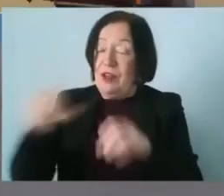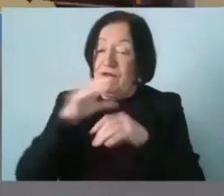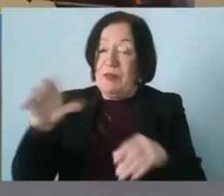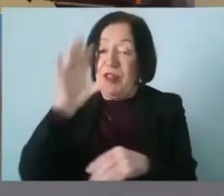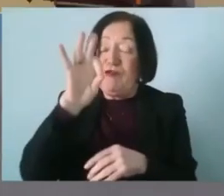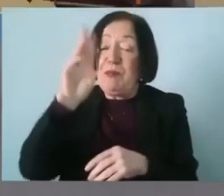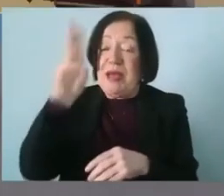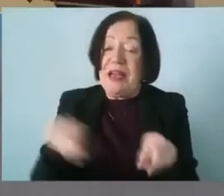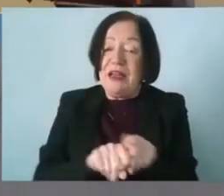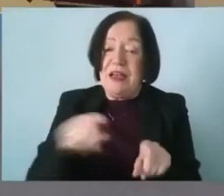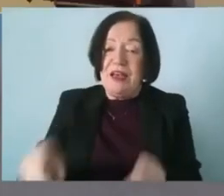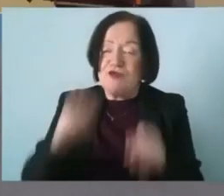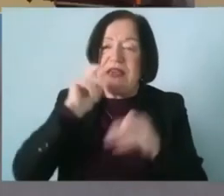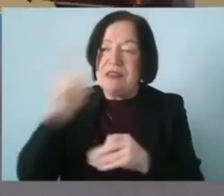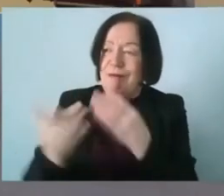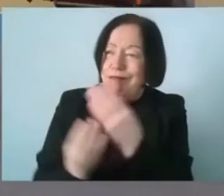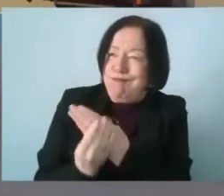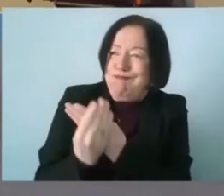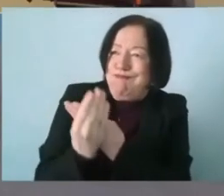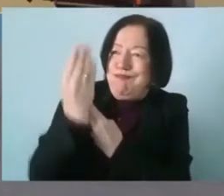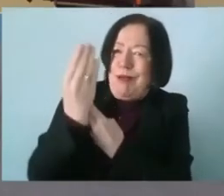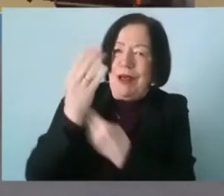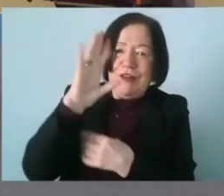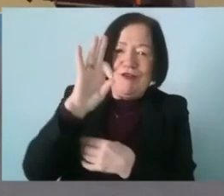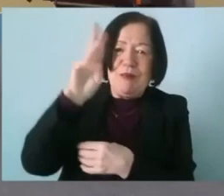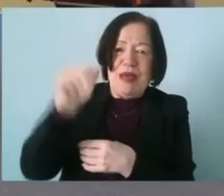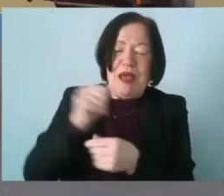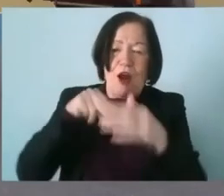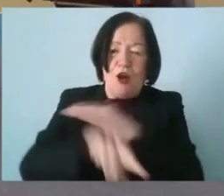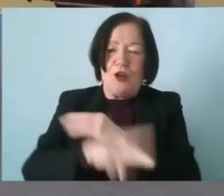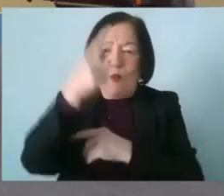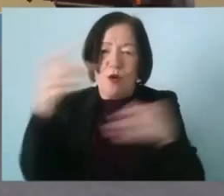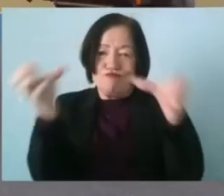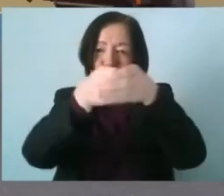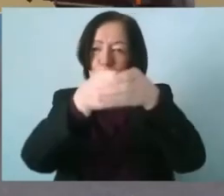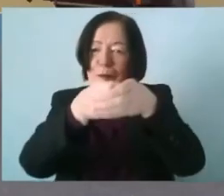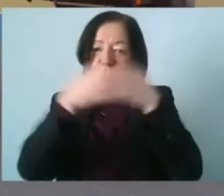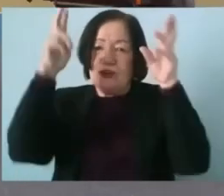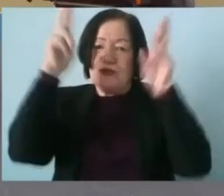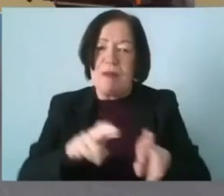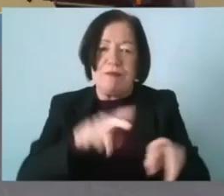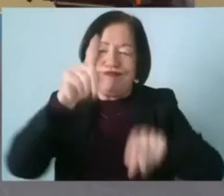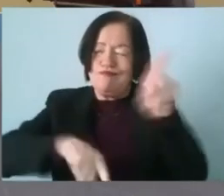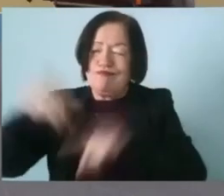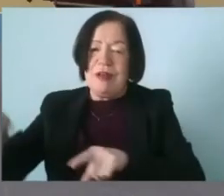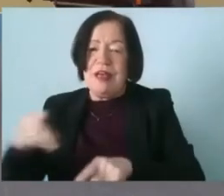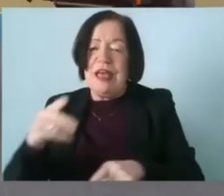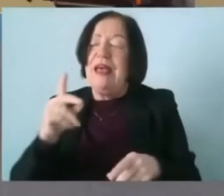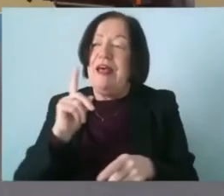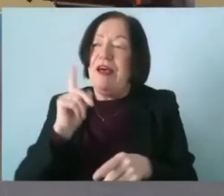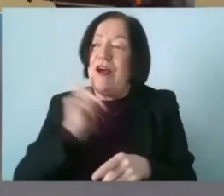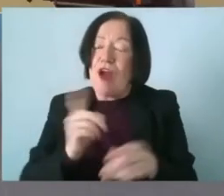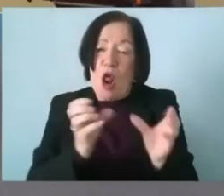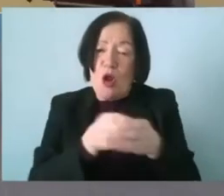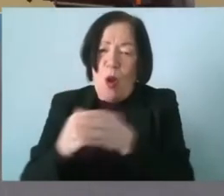so it's great to see even the merging of you know the gpa coming all under one and to represent all the the codes or the female code as well um